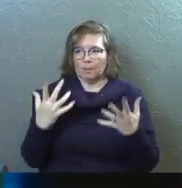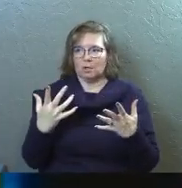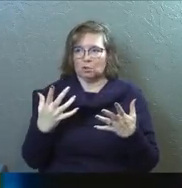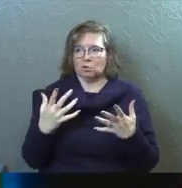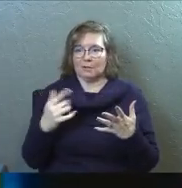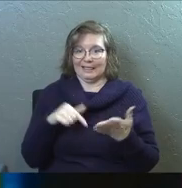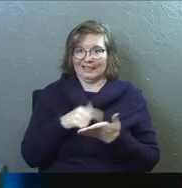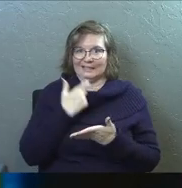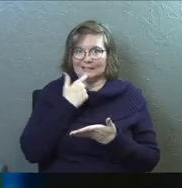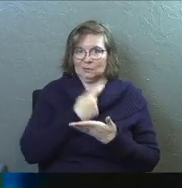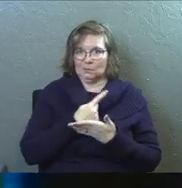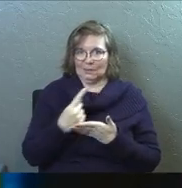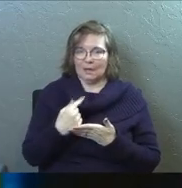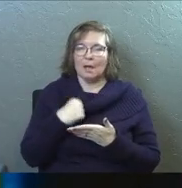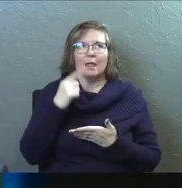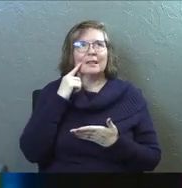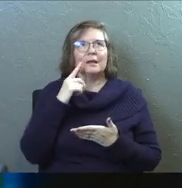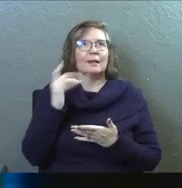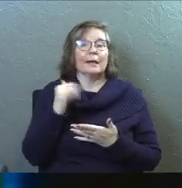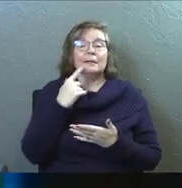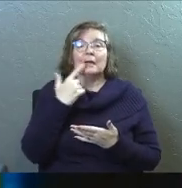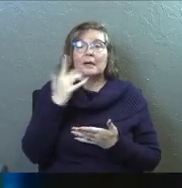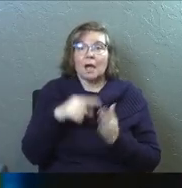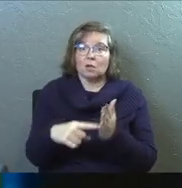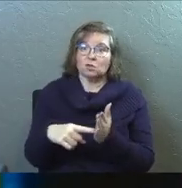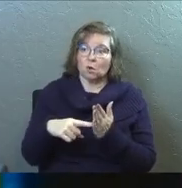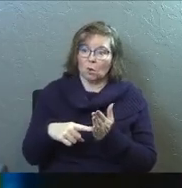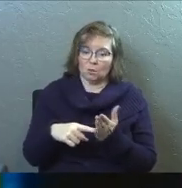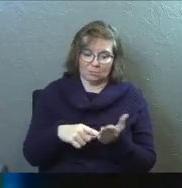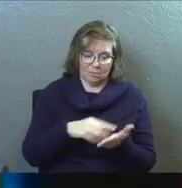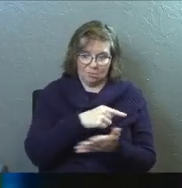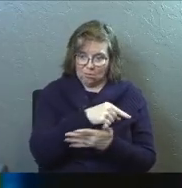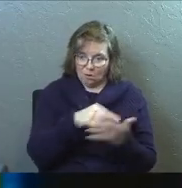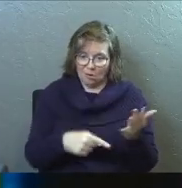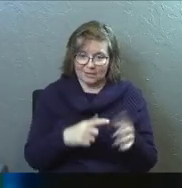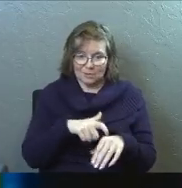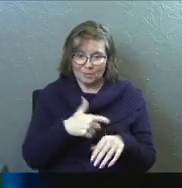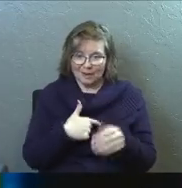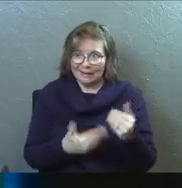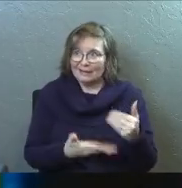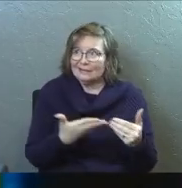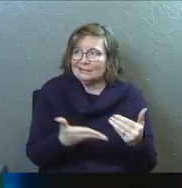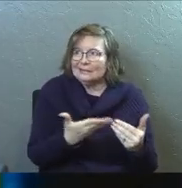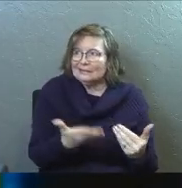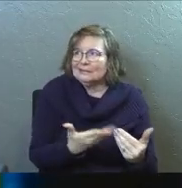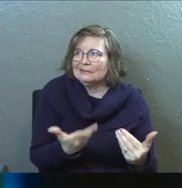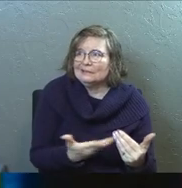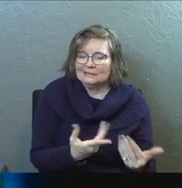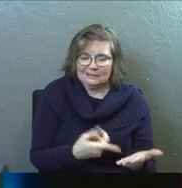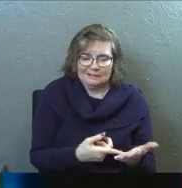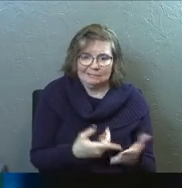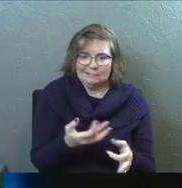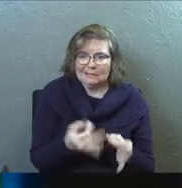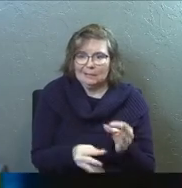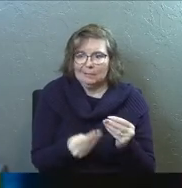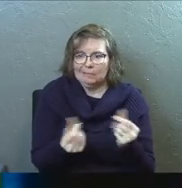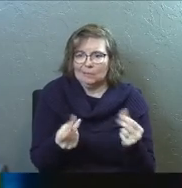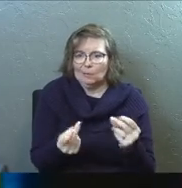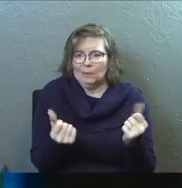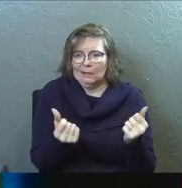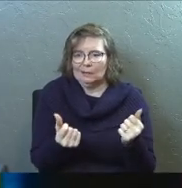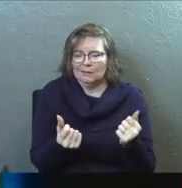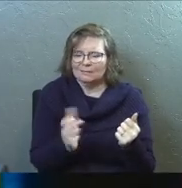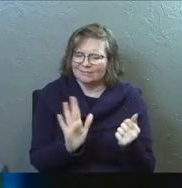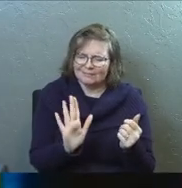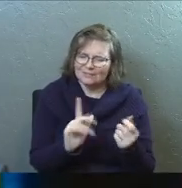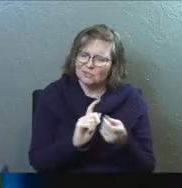much this week. I think, like I said, God showed me, he's like, this is all the times that you pray for this exact thing. Easy, simple, quick.